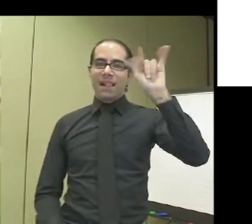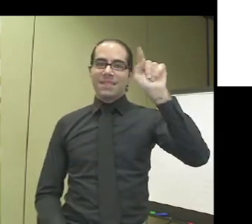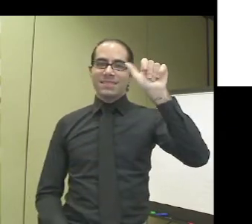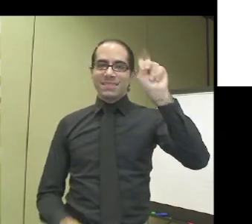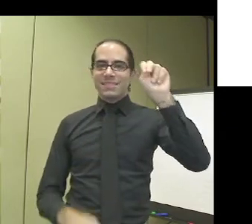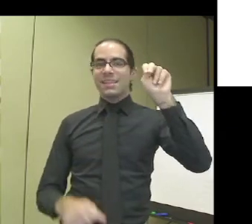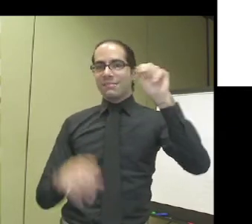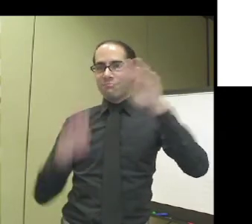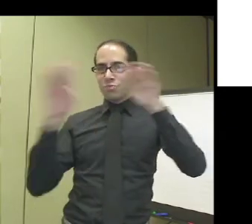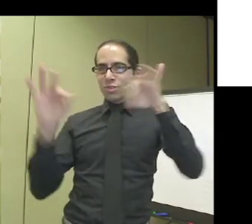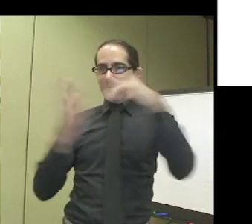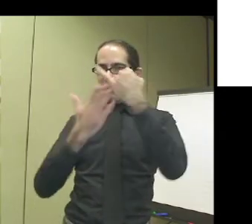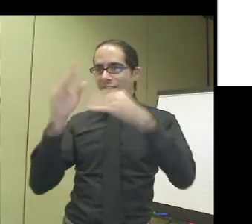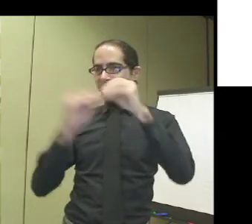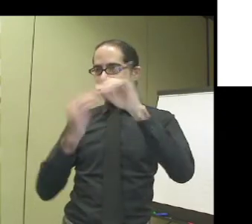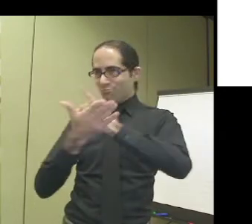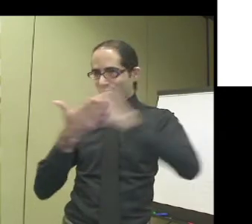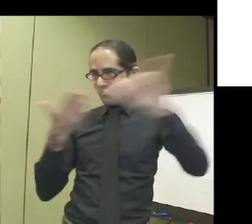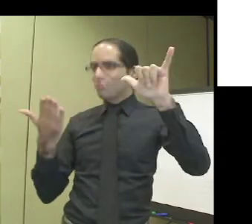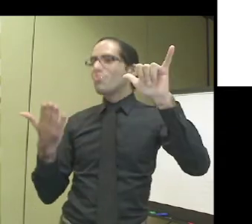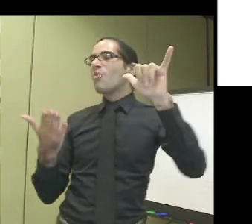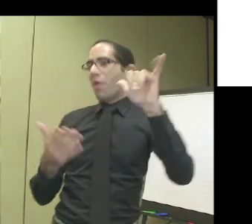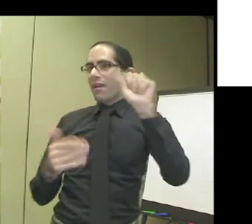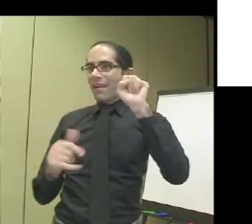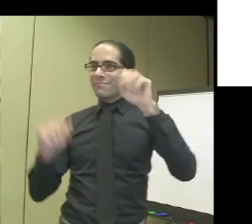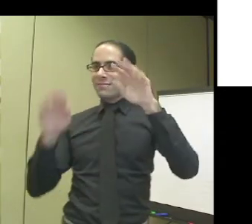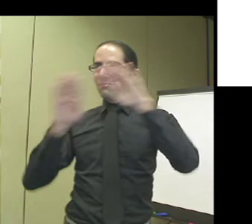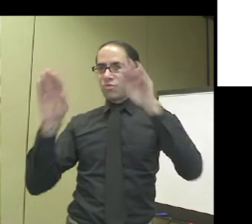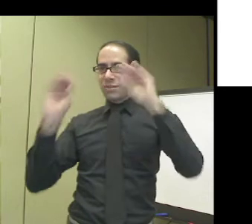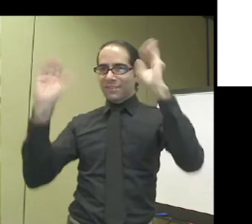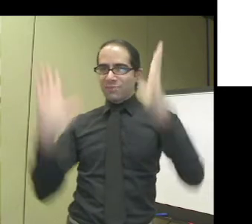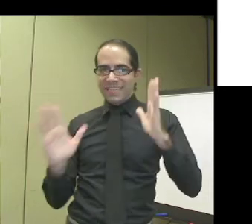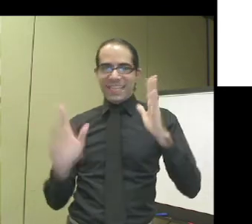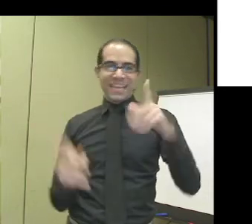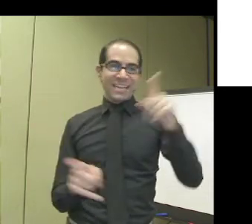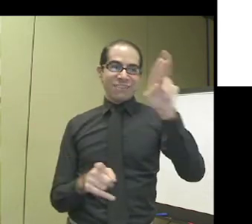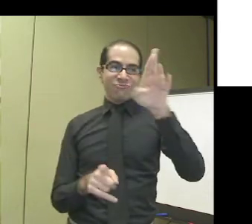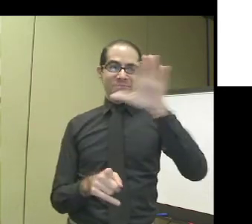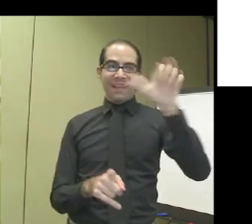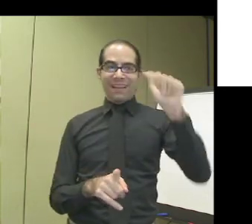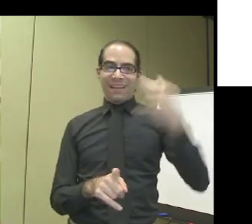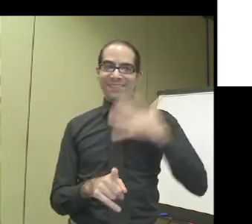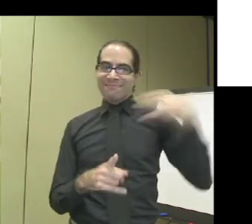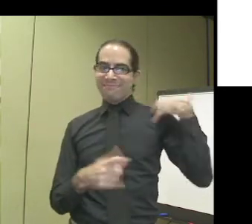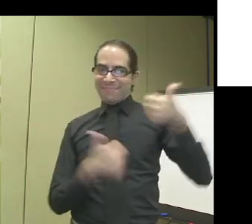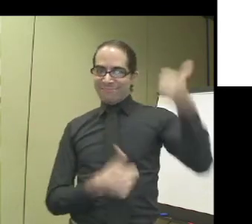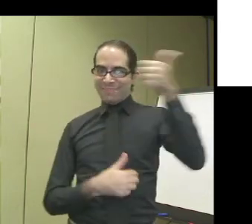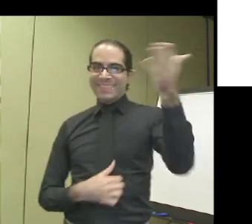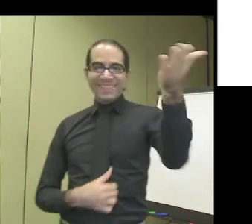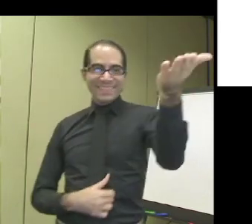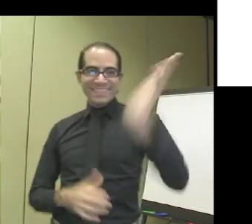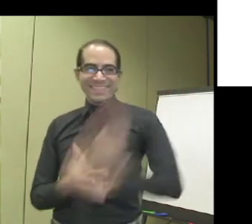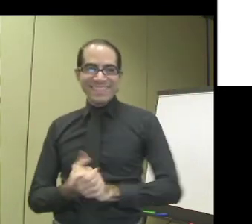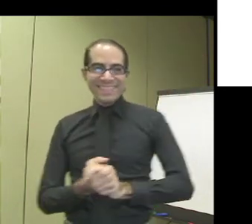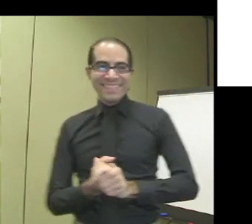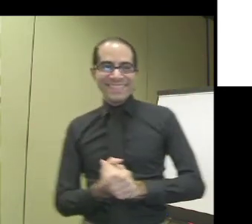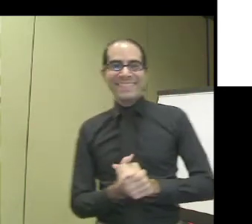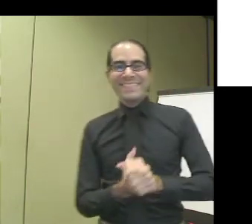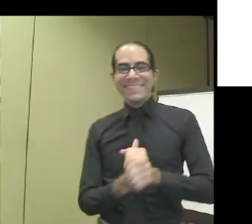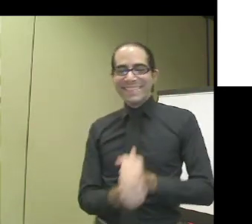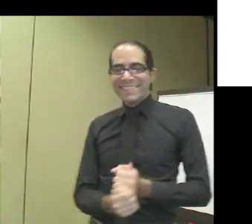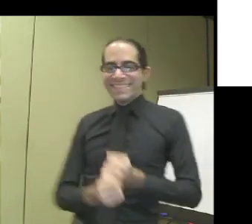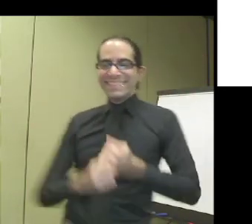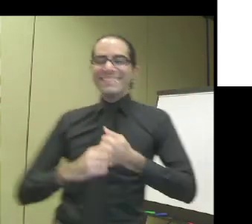And I'm with the Met in New York City, doing a project. And I also work with Rebecca. She's